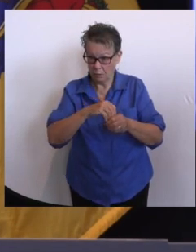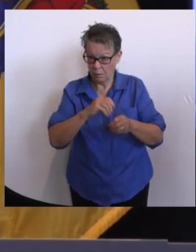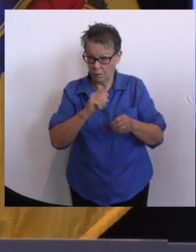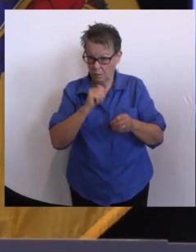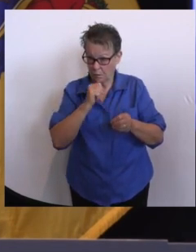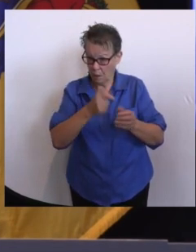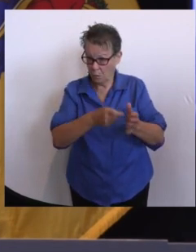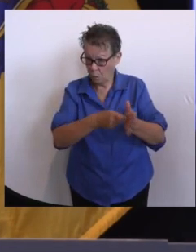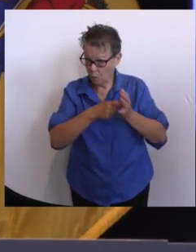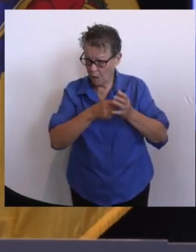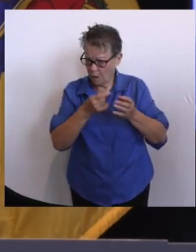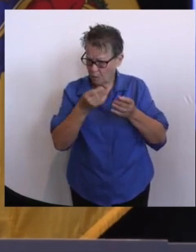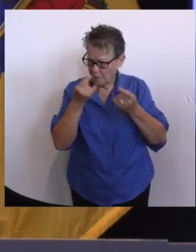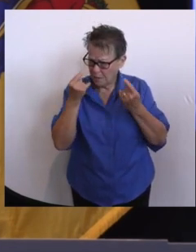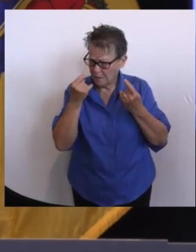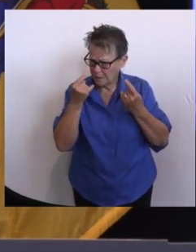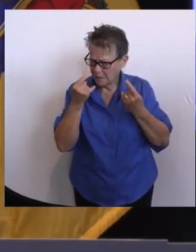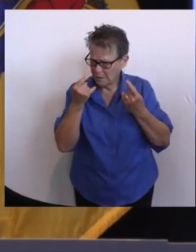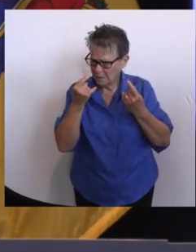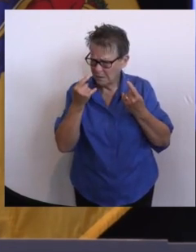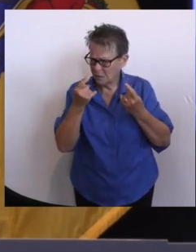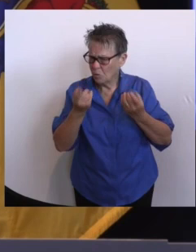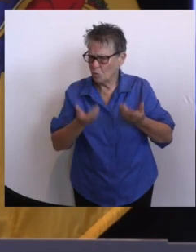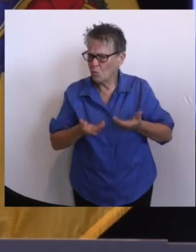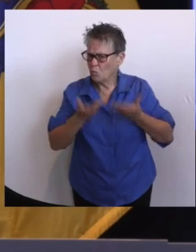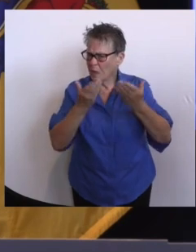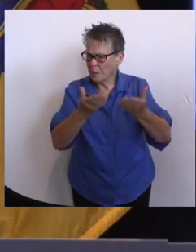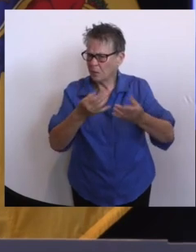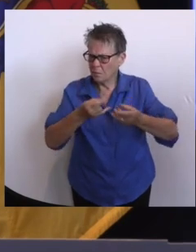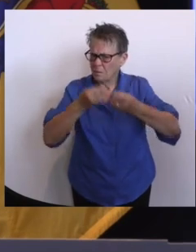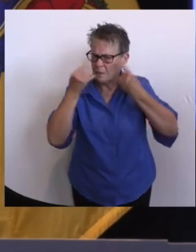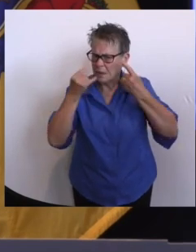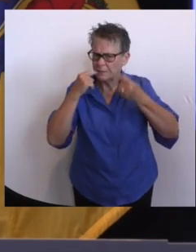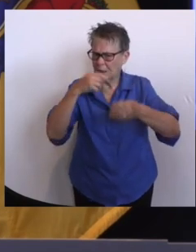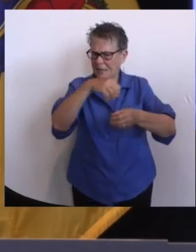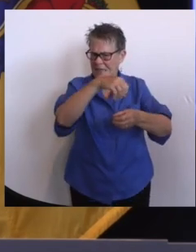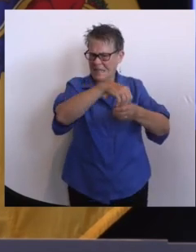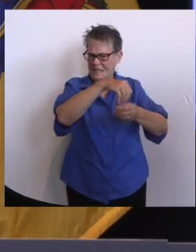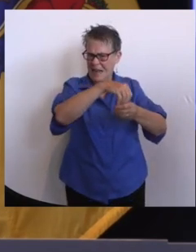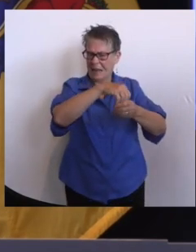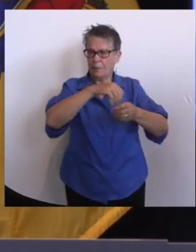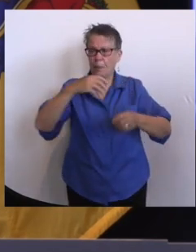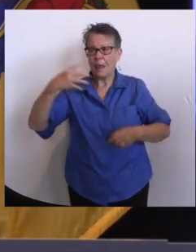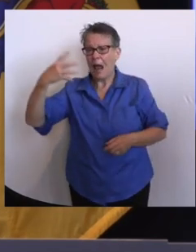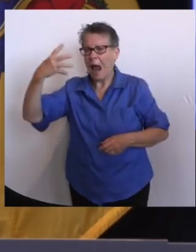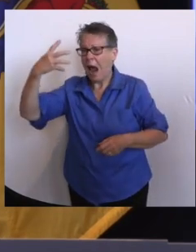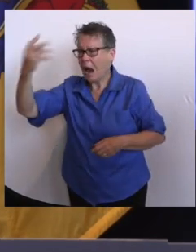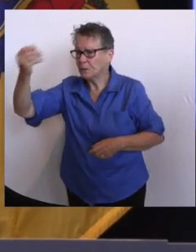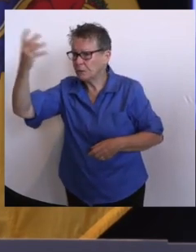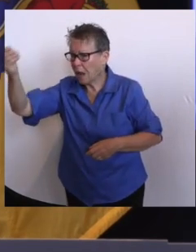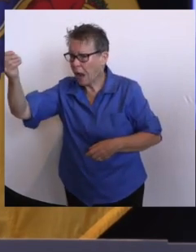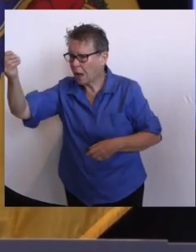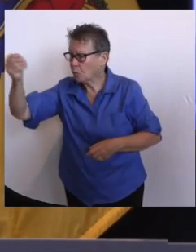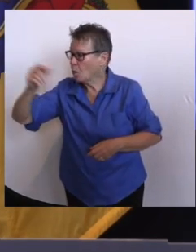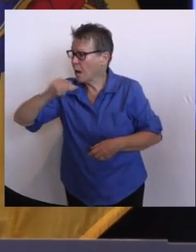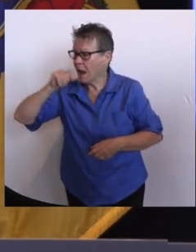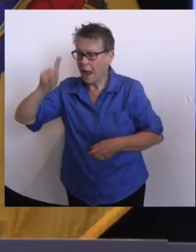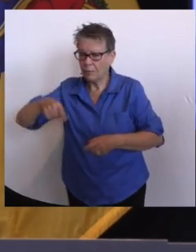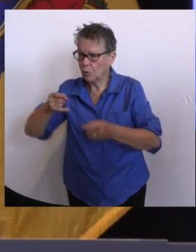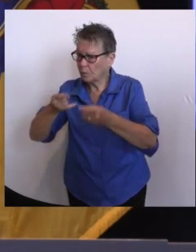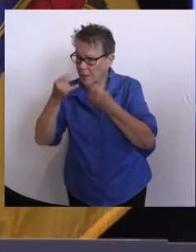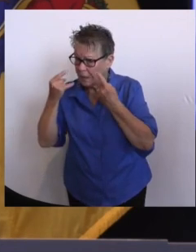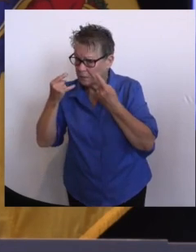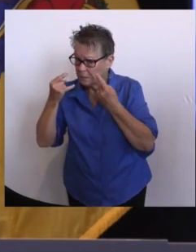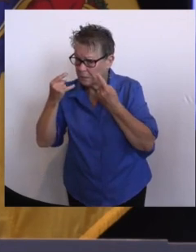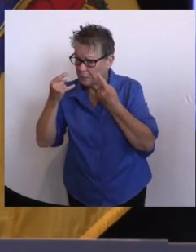you're not required to. I assume, Ed and Judy, the basis of that is what we've been talking about for 18 or 19 months, which is this is a lot